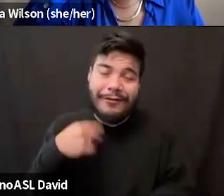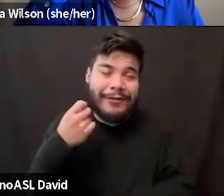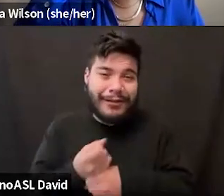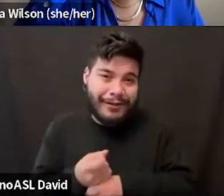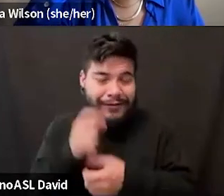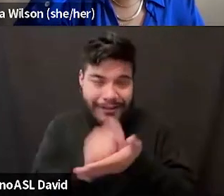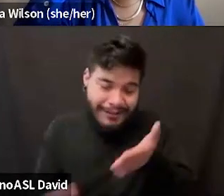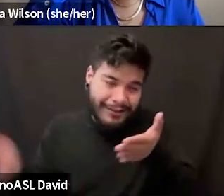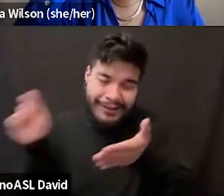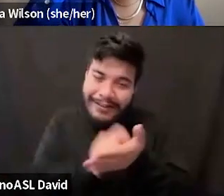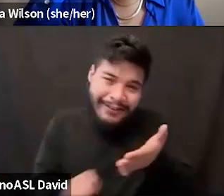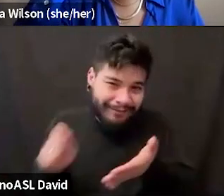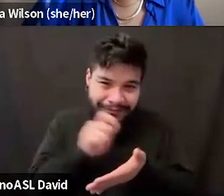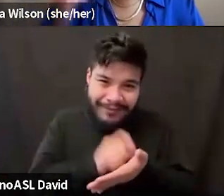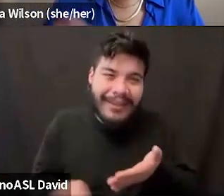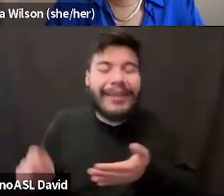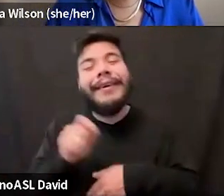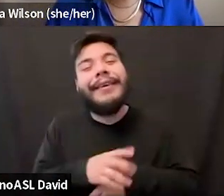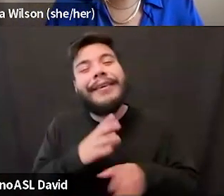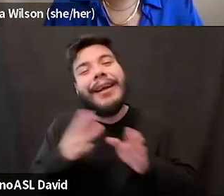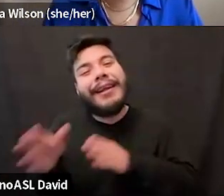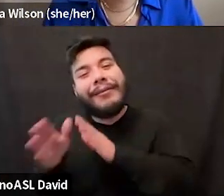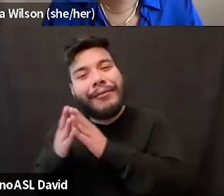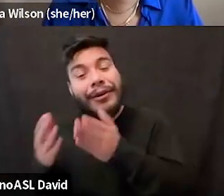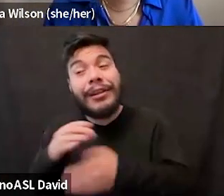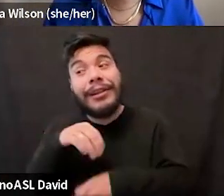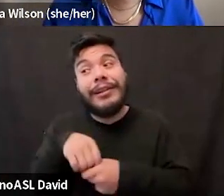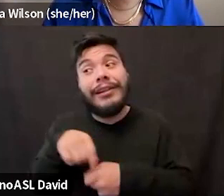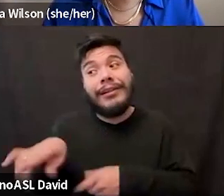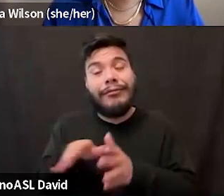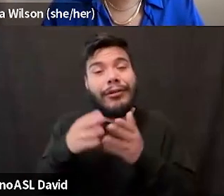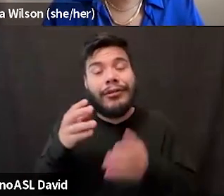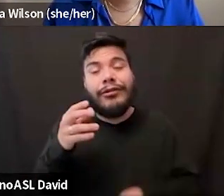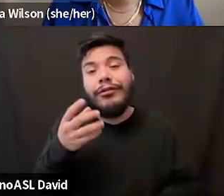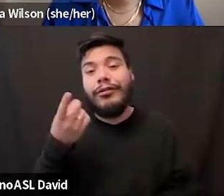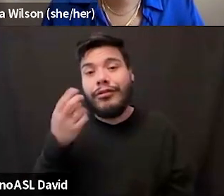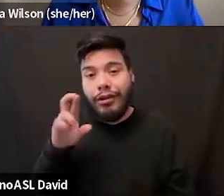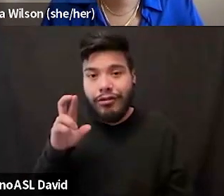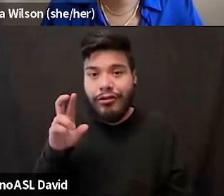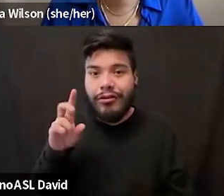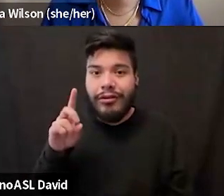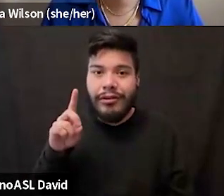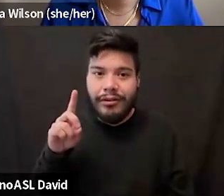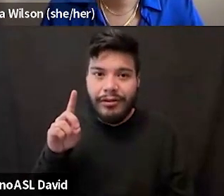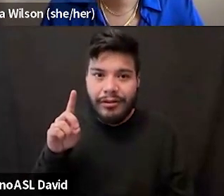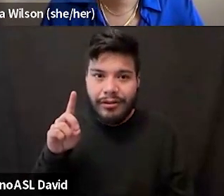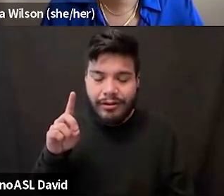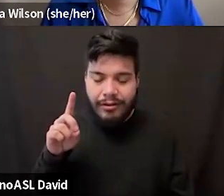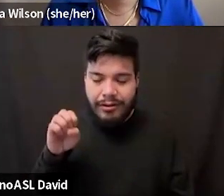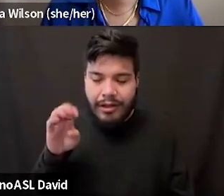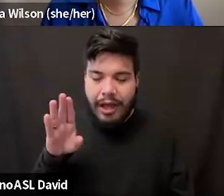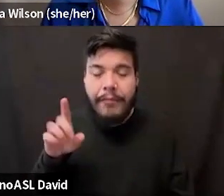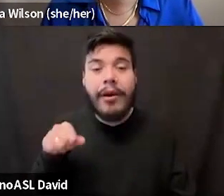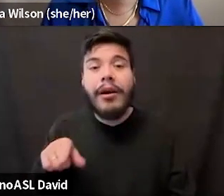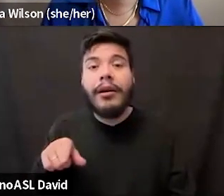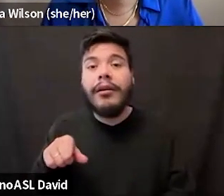and then writing the book. And in the book, uh, actually Dr. Deb Burgard, a mutual of many of us, says that